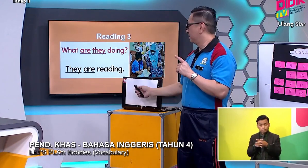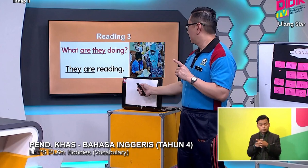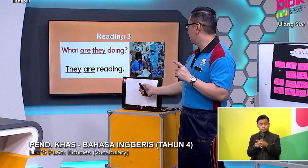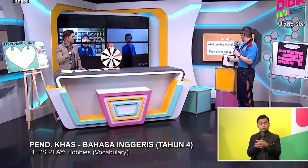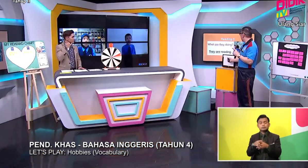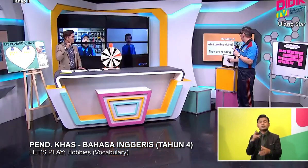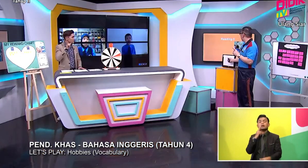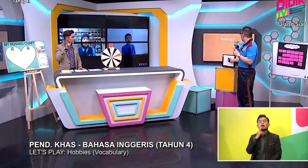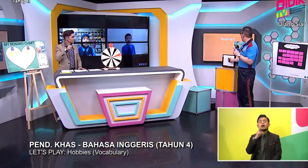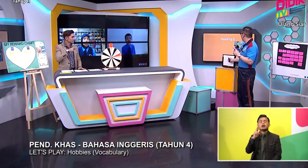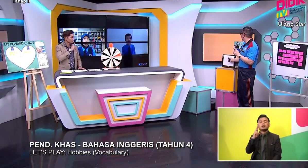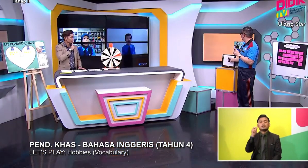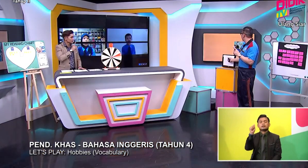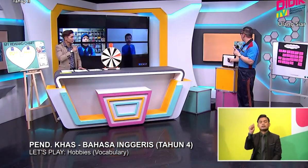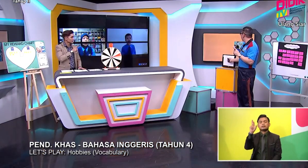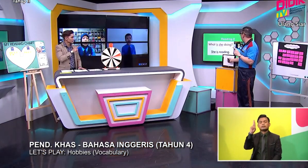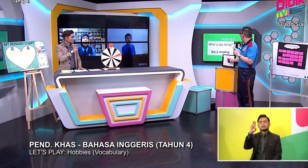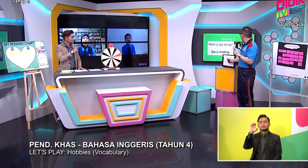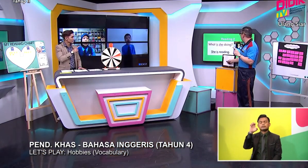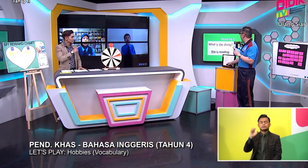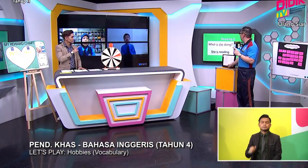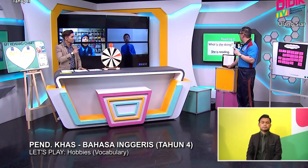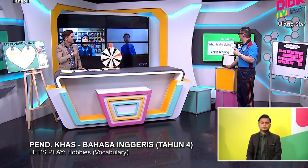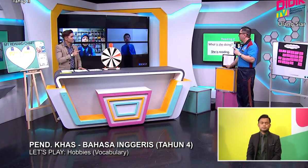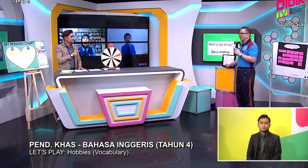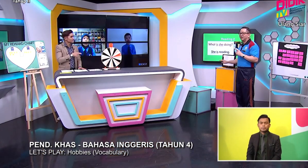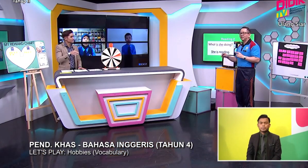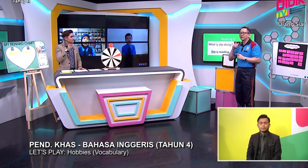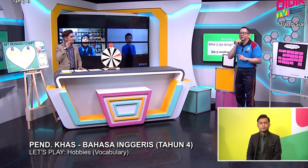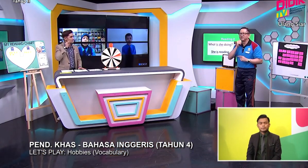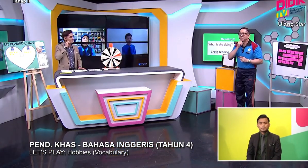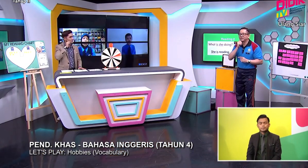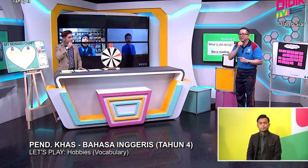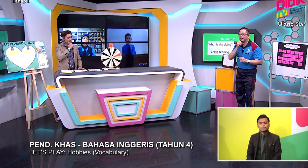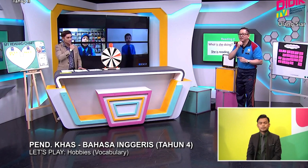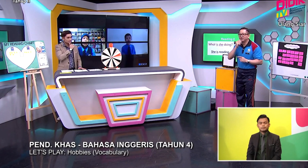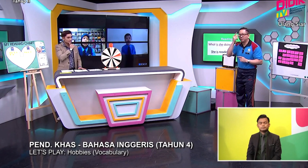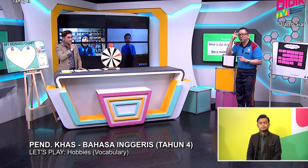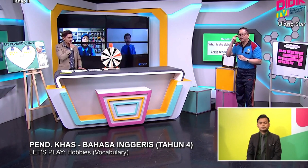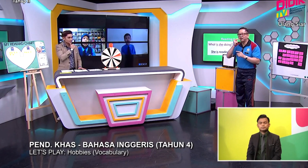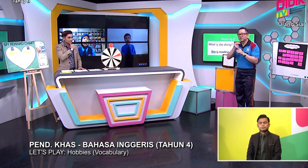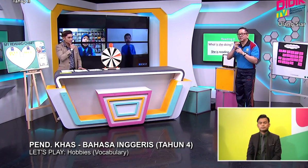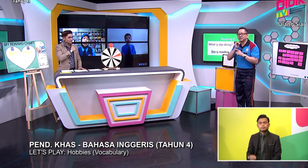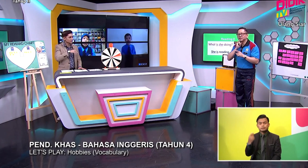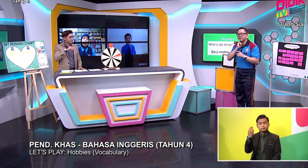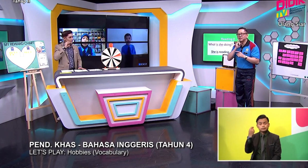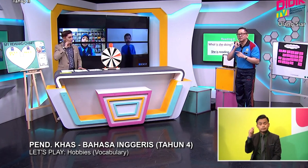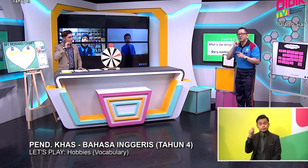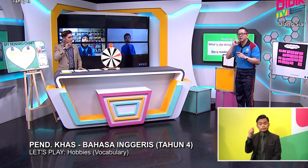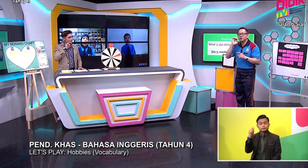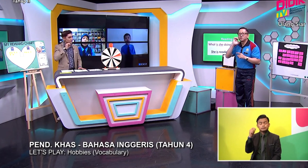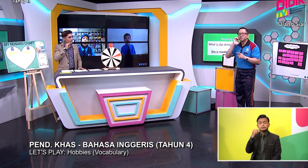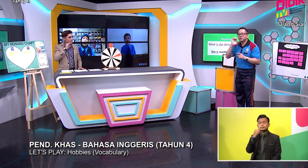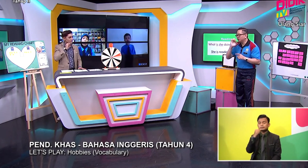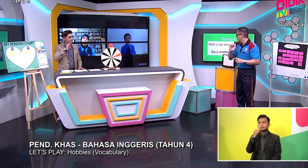Okay Another one Okay The girl The pronouns Is